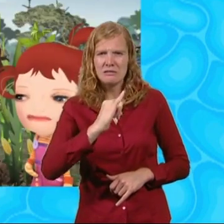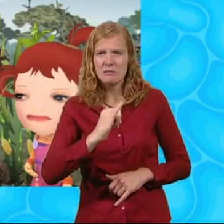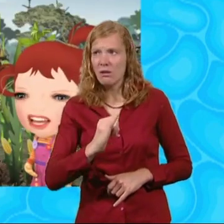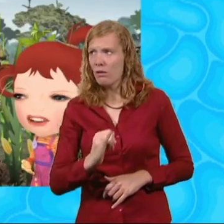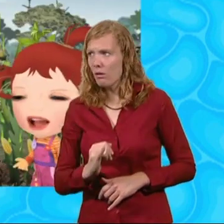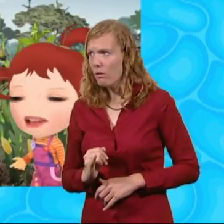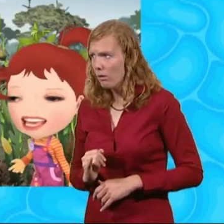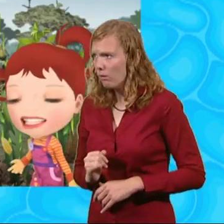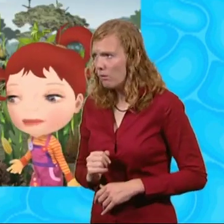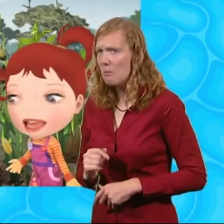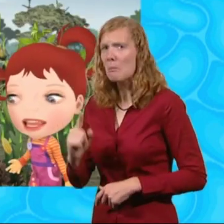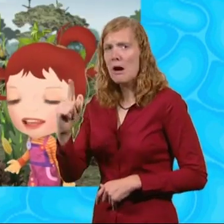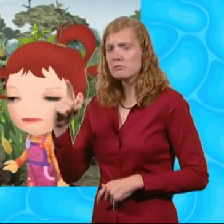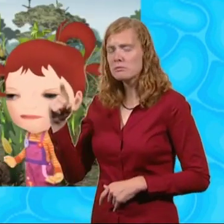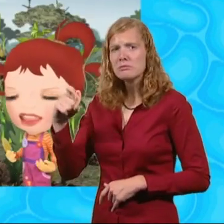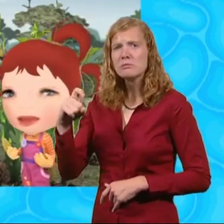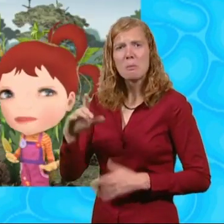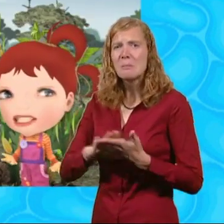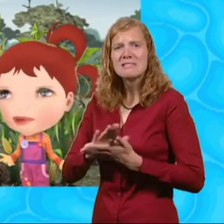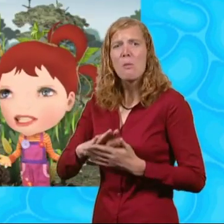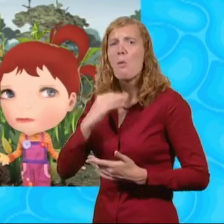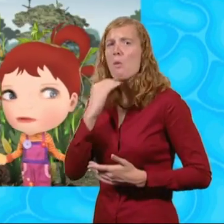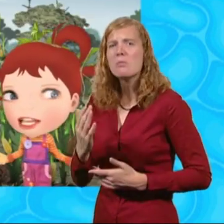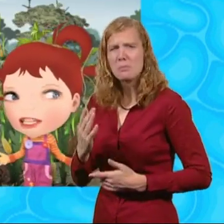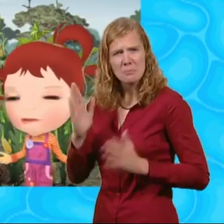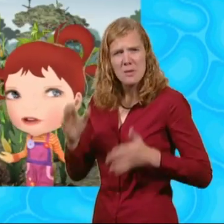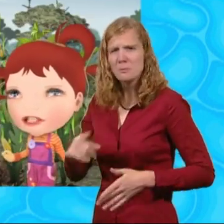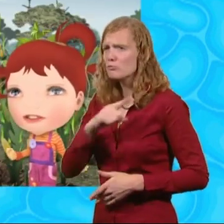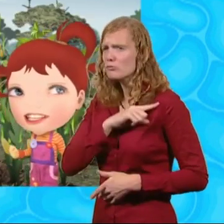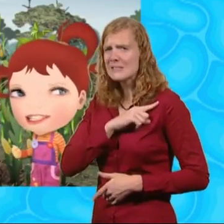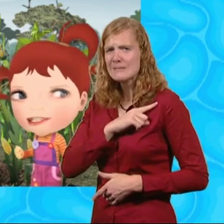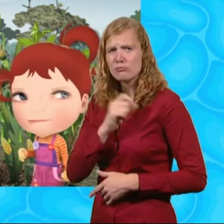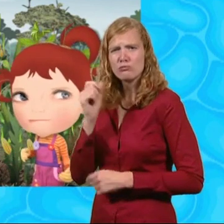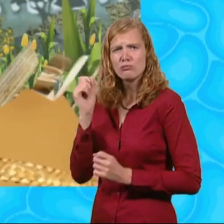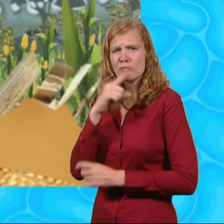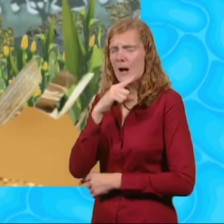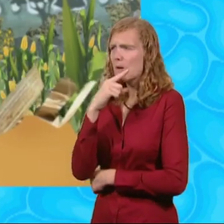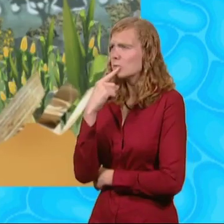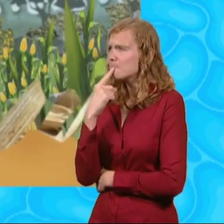But... Grubby isn't mean. There must be some reason for all of this.